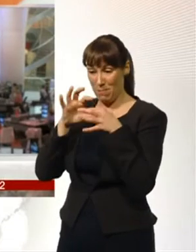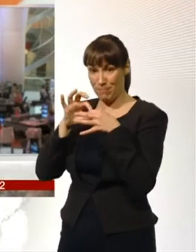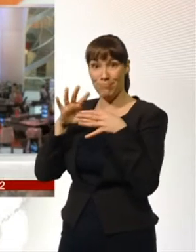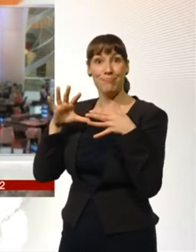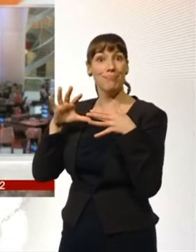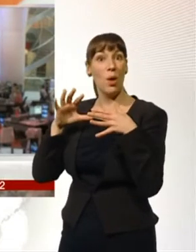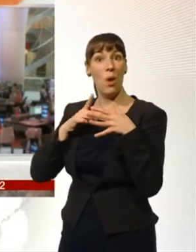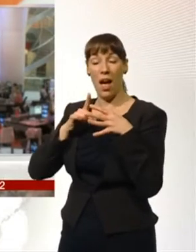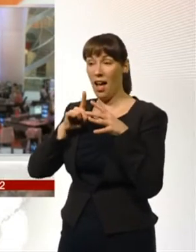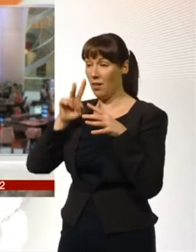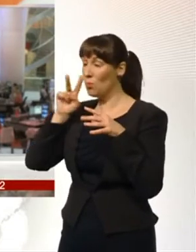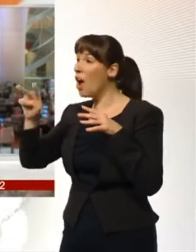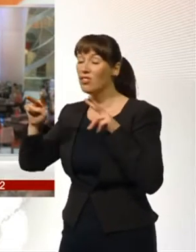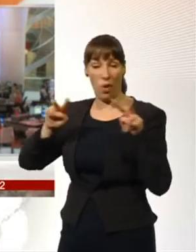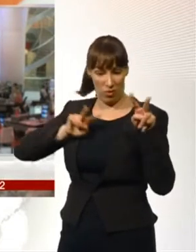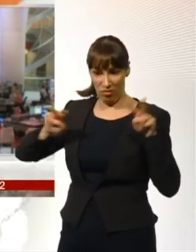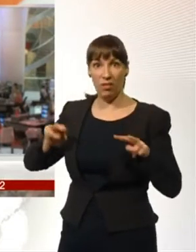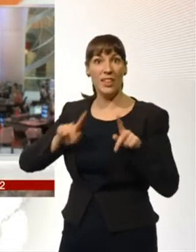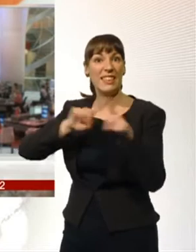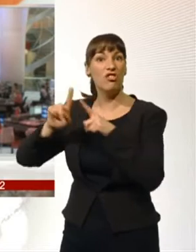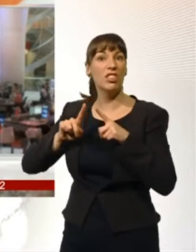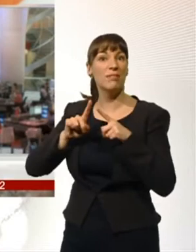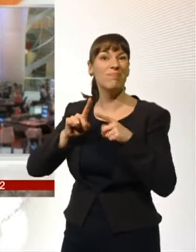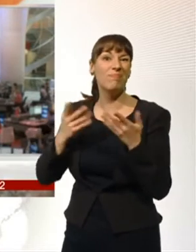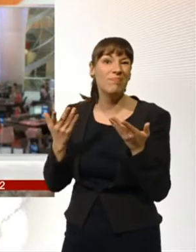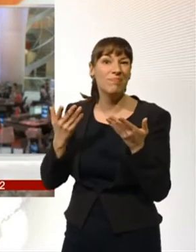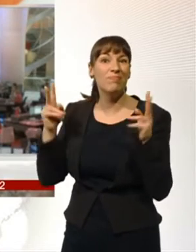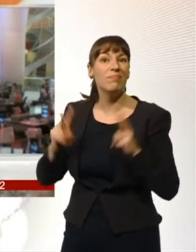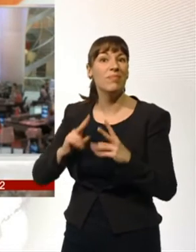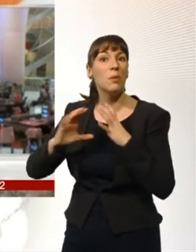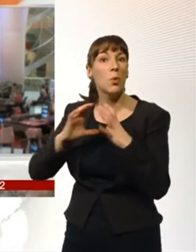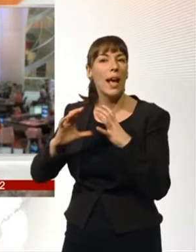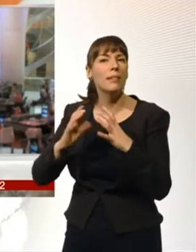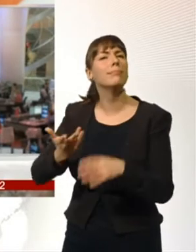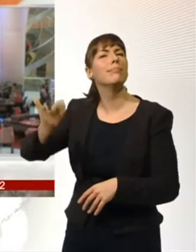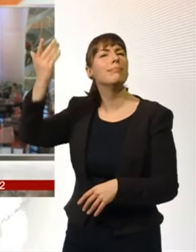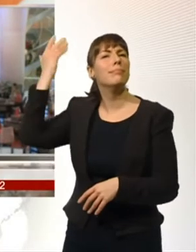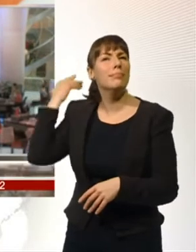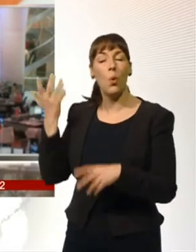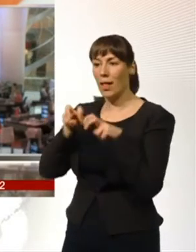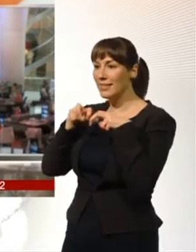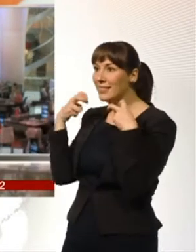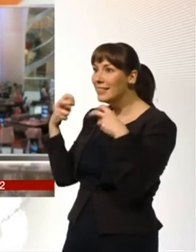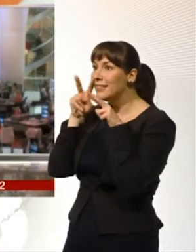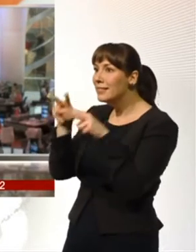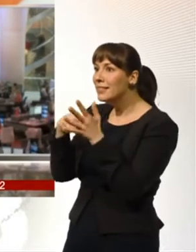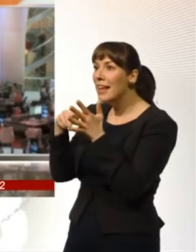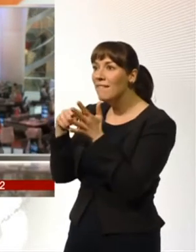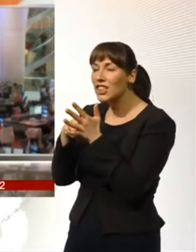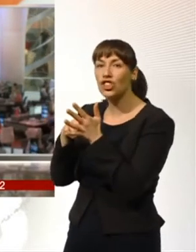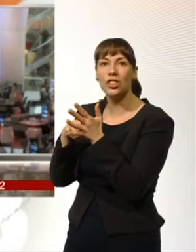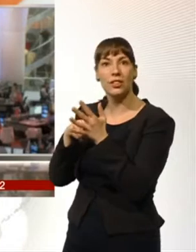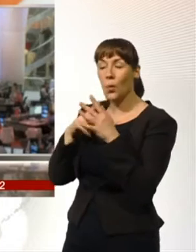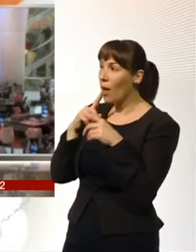this does actually affect how we communicate with each other. There was that old thing that you'd all sit round the telly, a bit goggle boxy, and you'd all talk about a